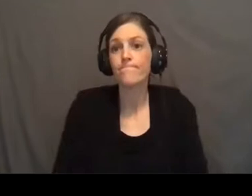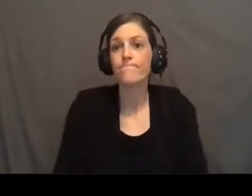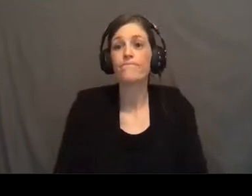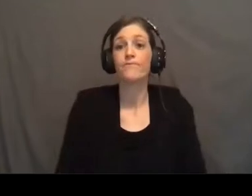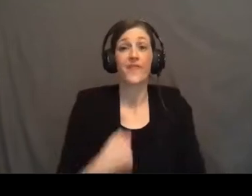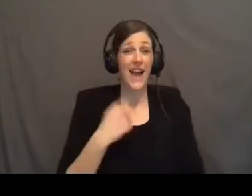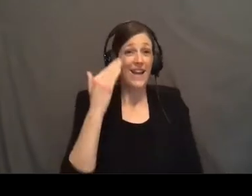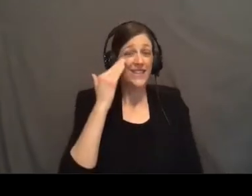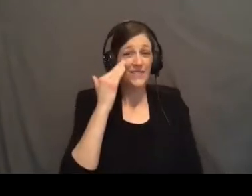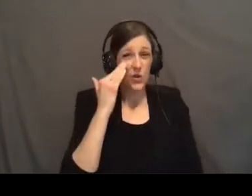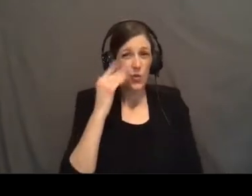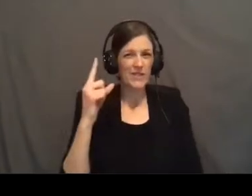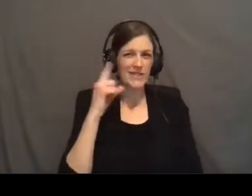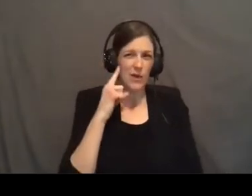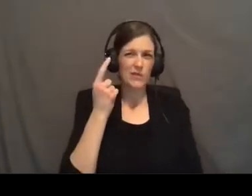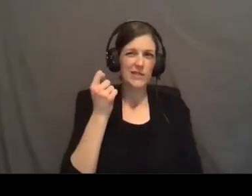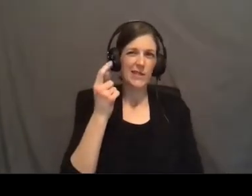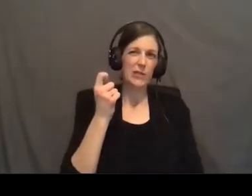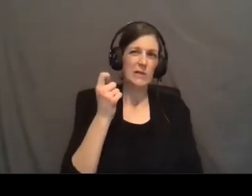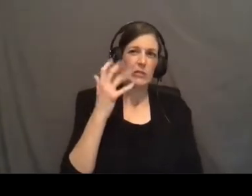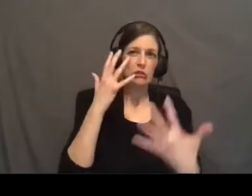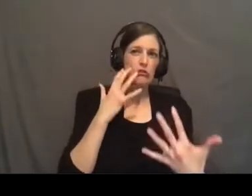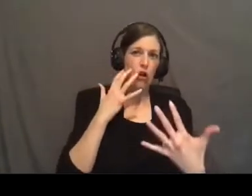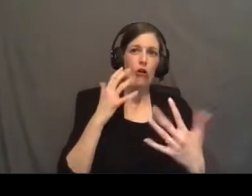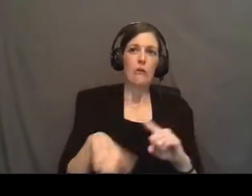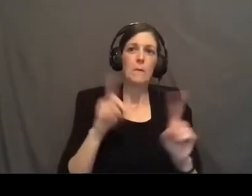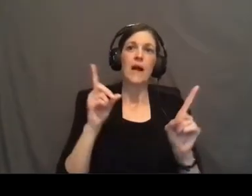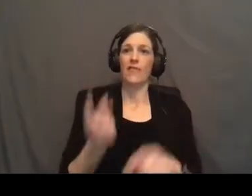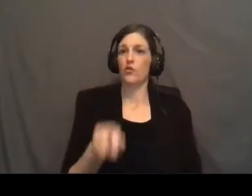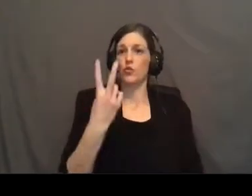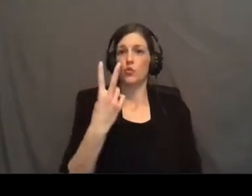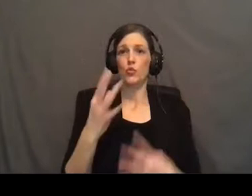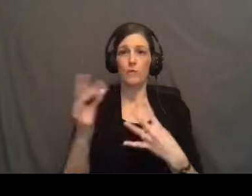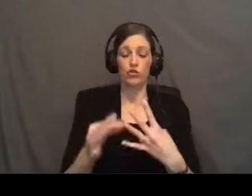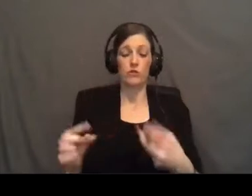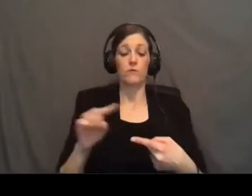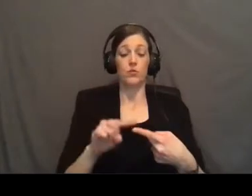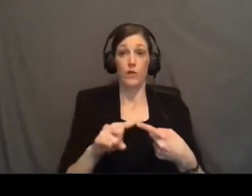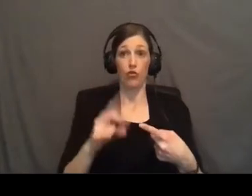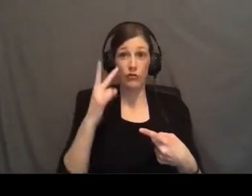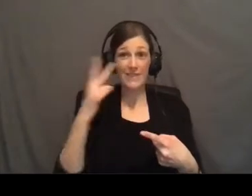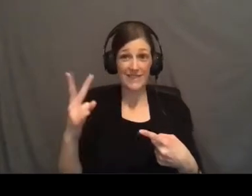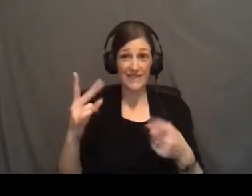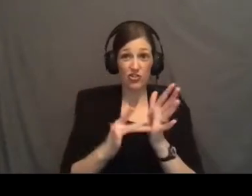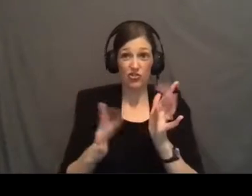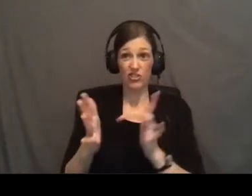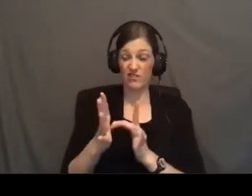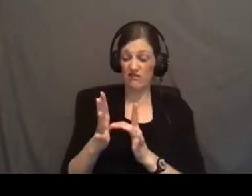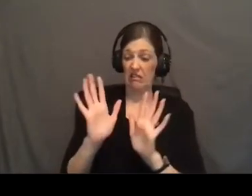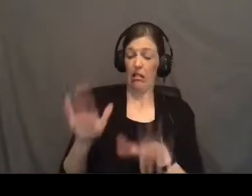And I know, this is going to sound probably a little bit stark, but there's really two options here. You will either see Jesus as repulsive